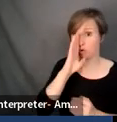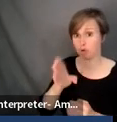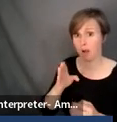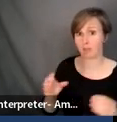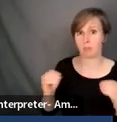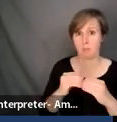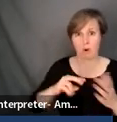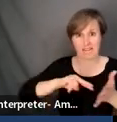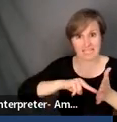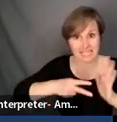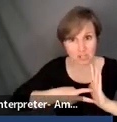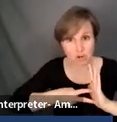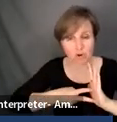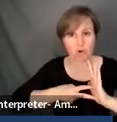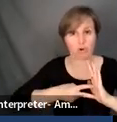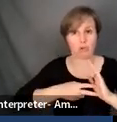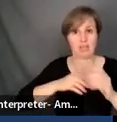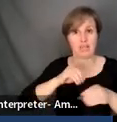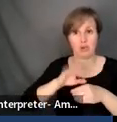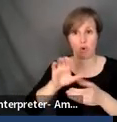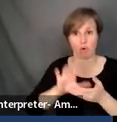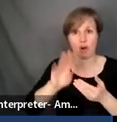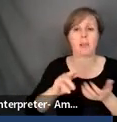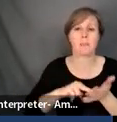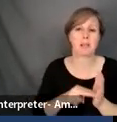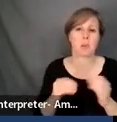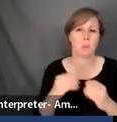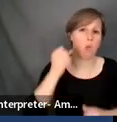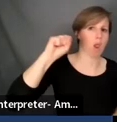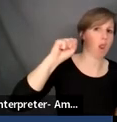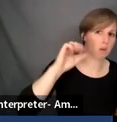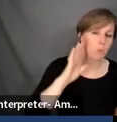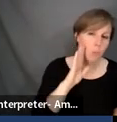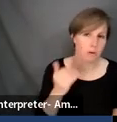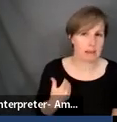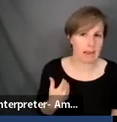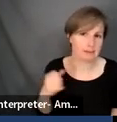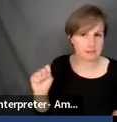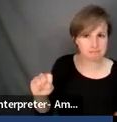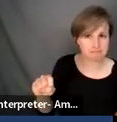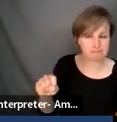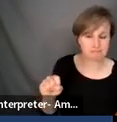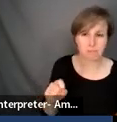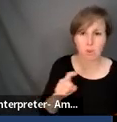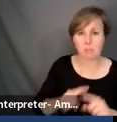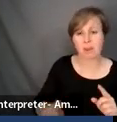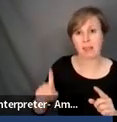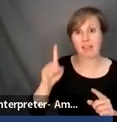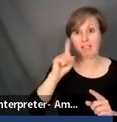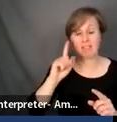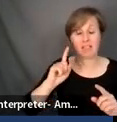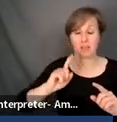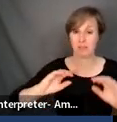you are, uh, in your curriculum, the more opposition you're going to get. But I think, I think a clear statement